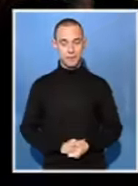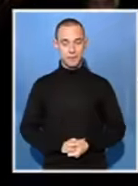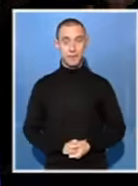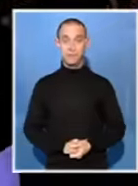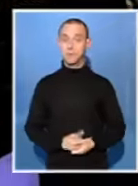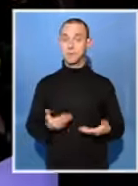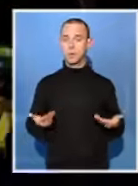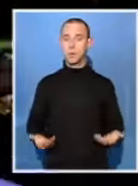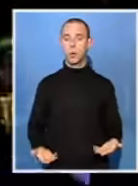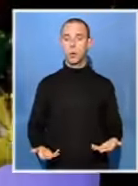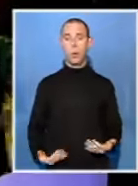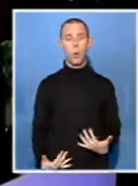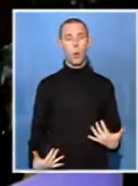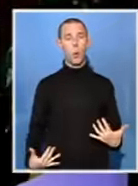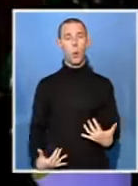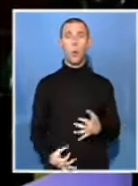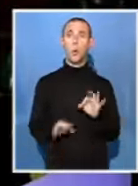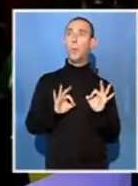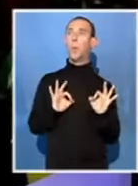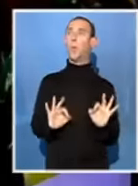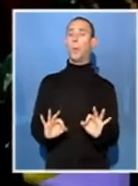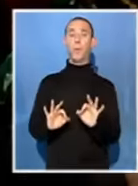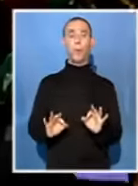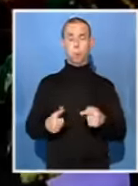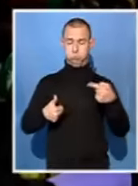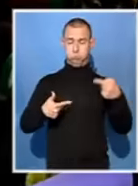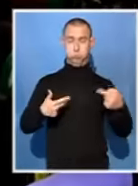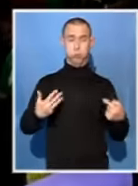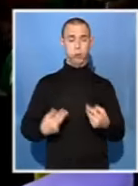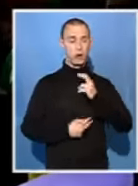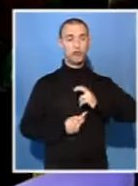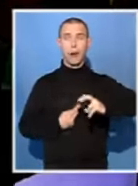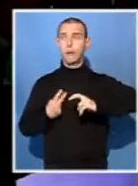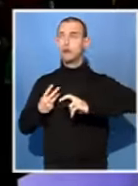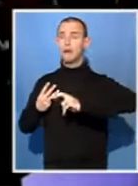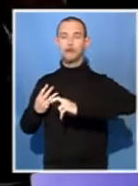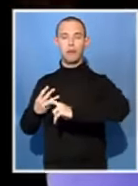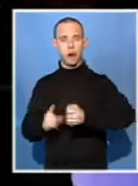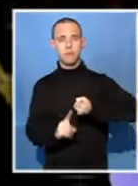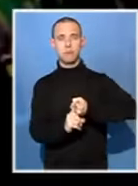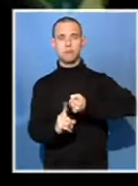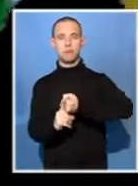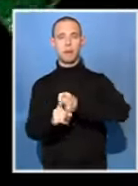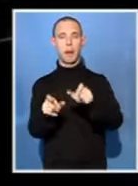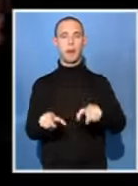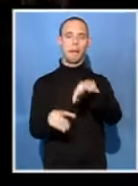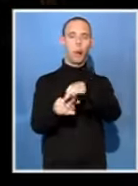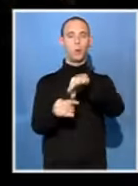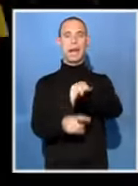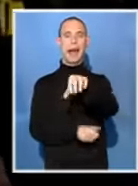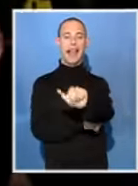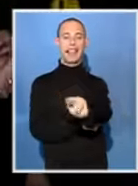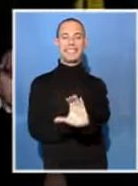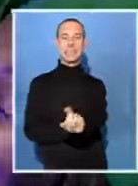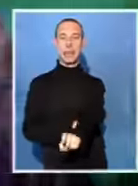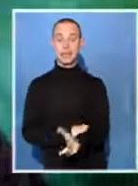A breathtaking series of rallies spanning all provinces. 20 is a hotly contested